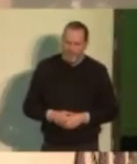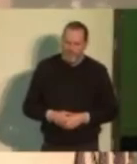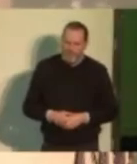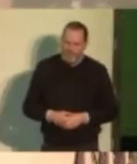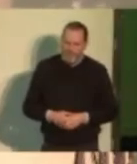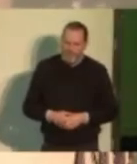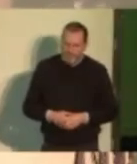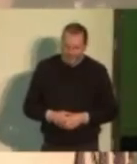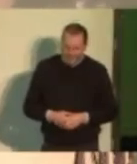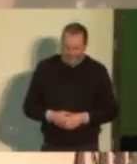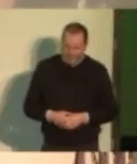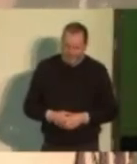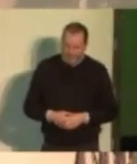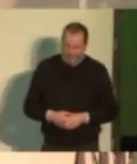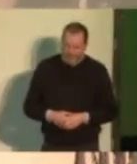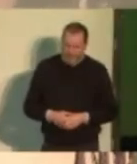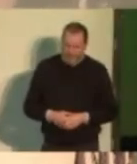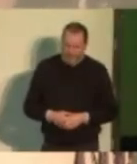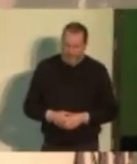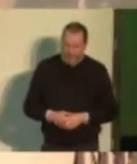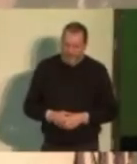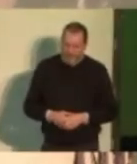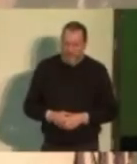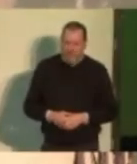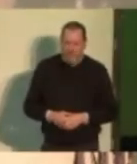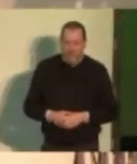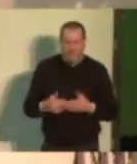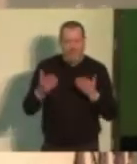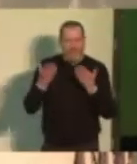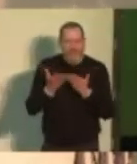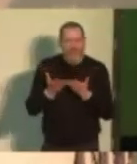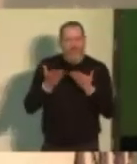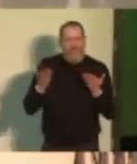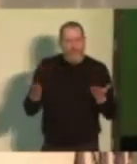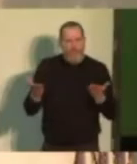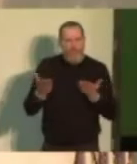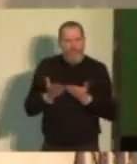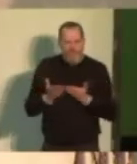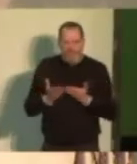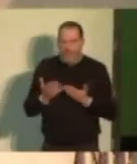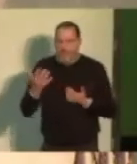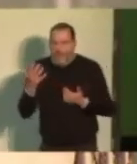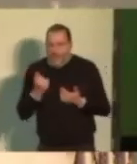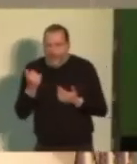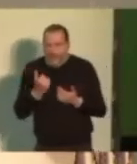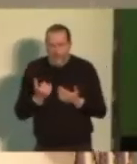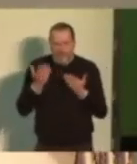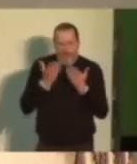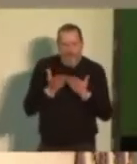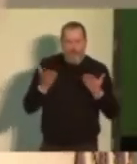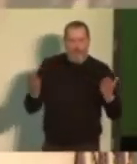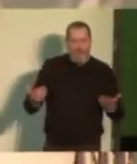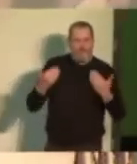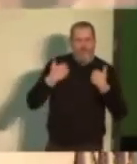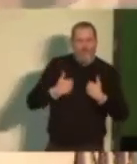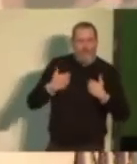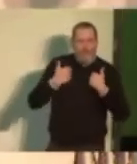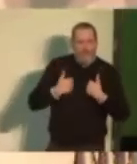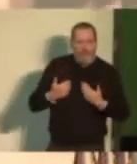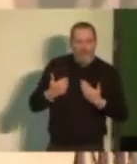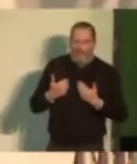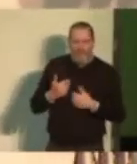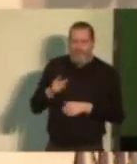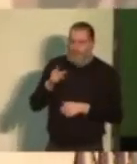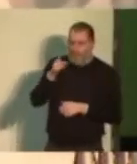And it's not only inequality in wealth and income. It is a growing concentration